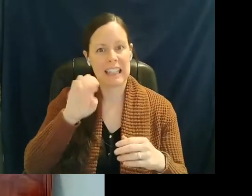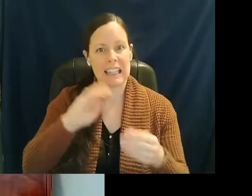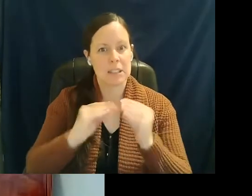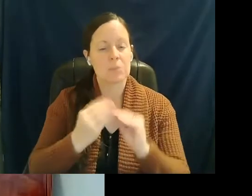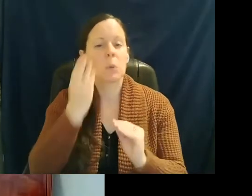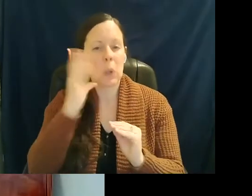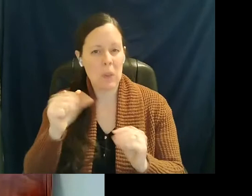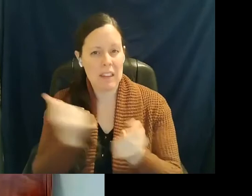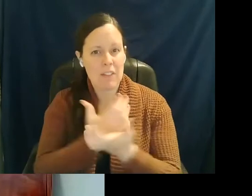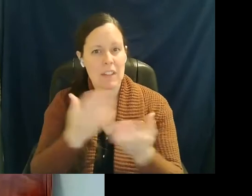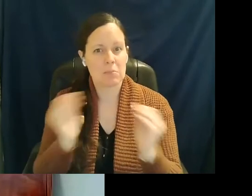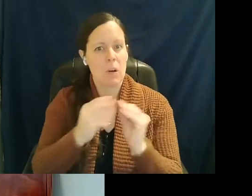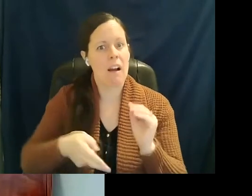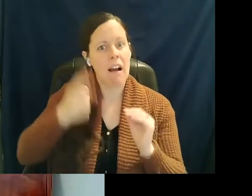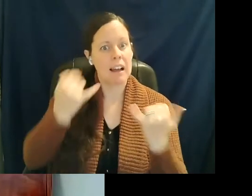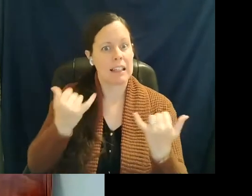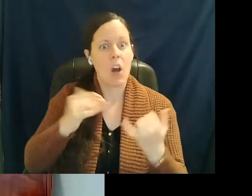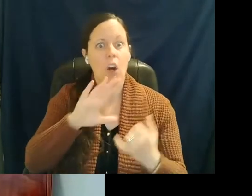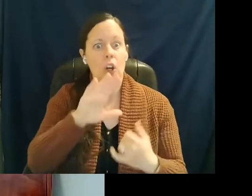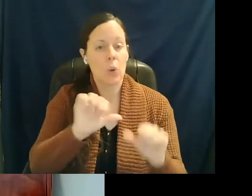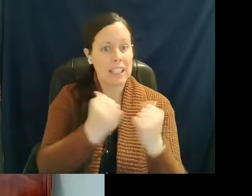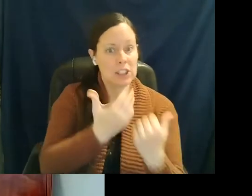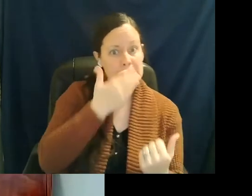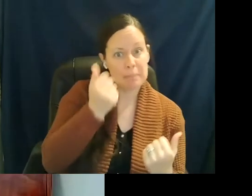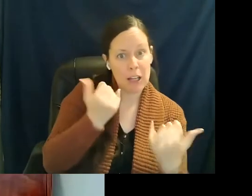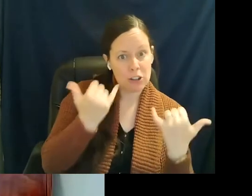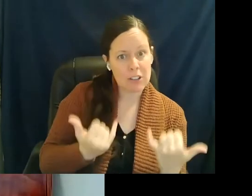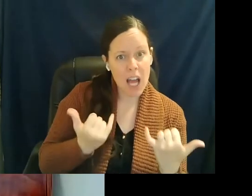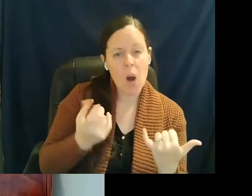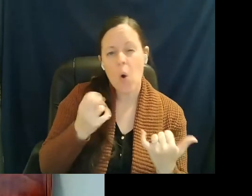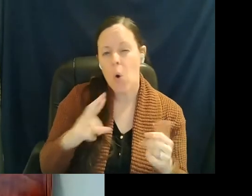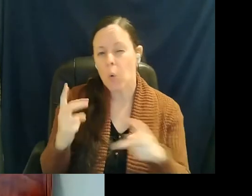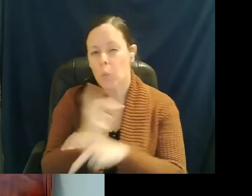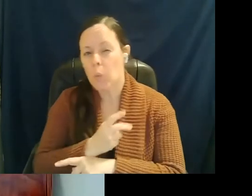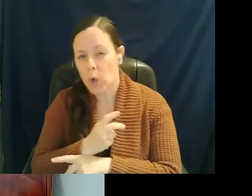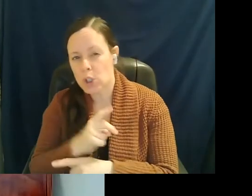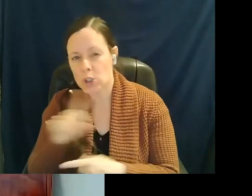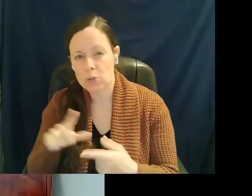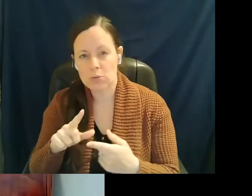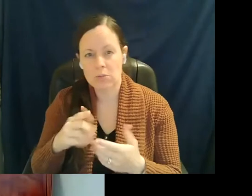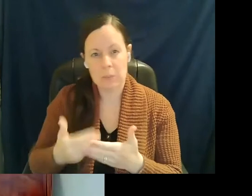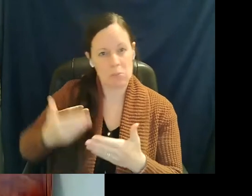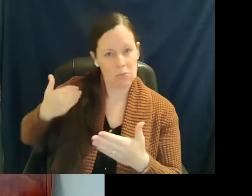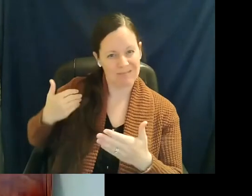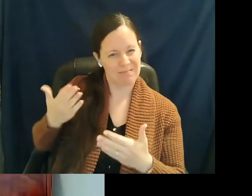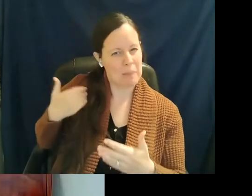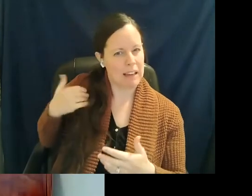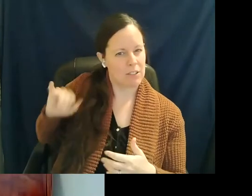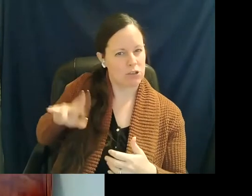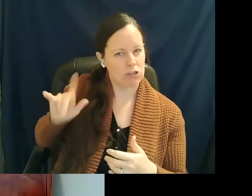right now. Is your agency better off or worse off now than where we were prior to this, probably back in July.